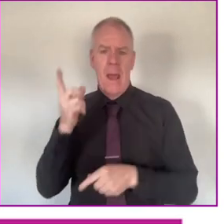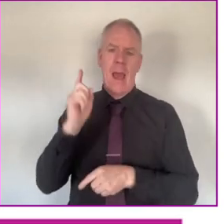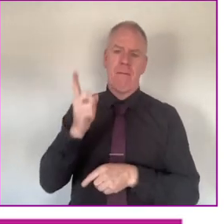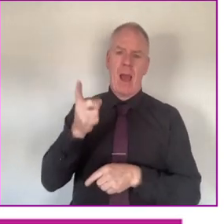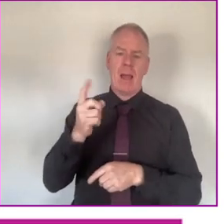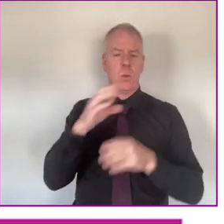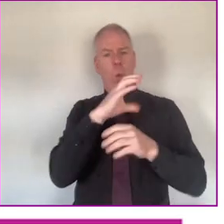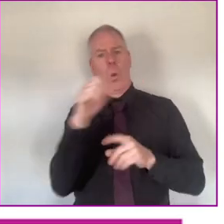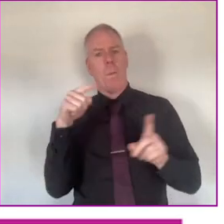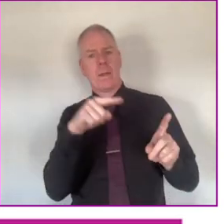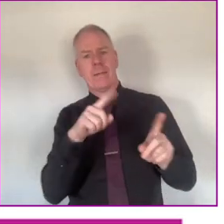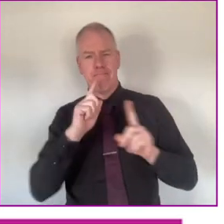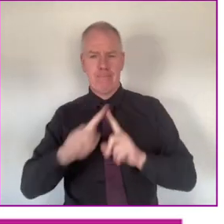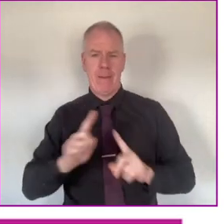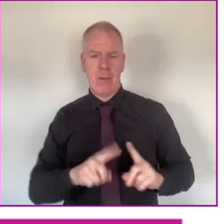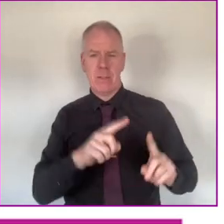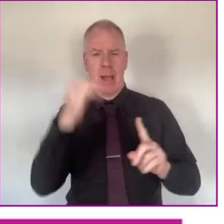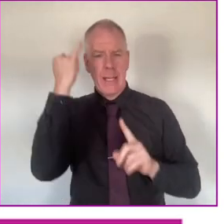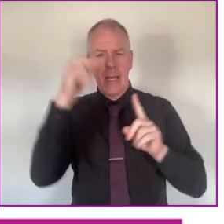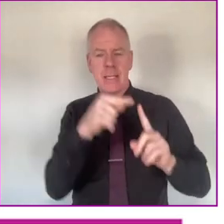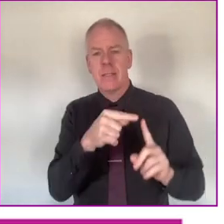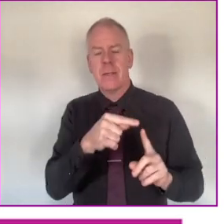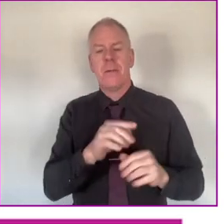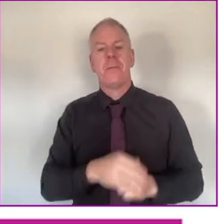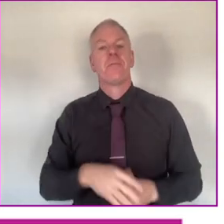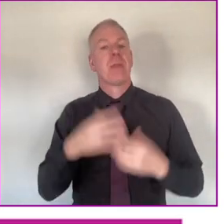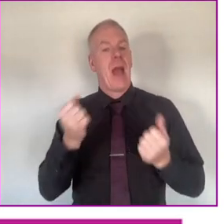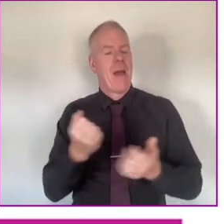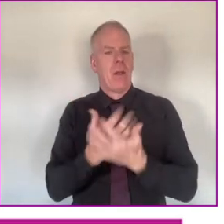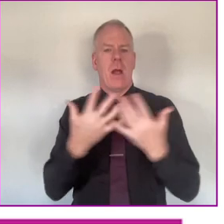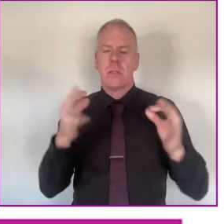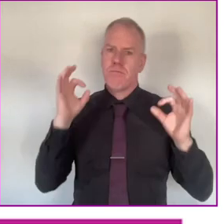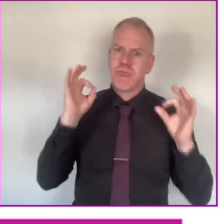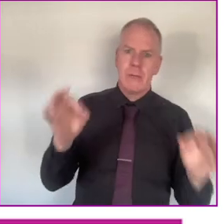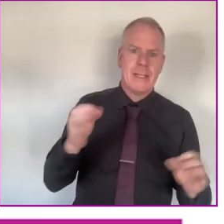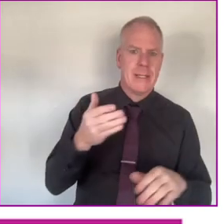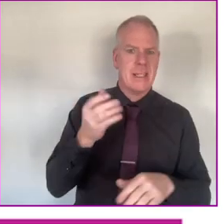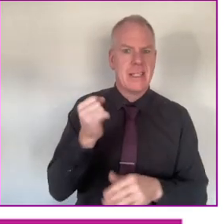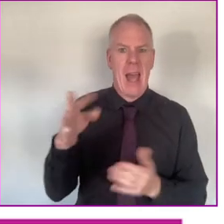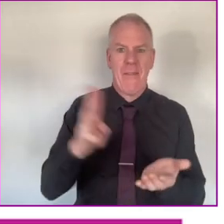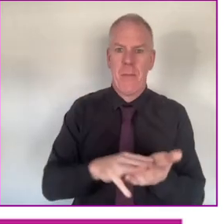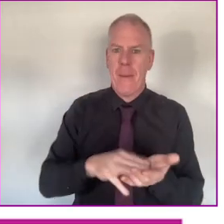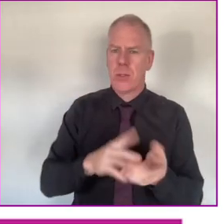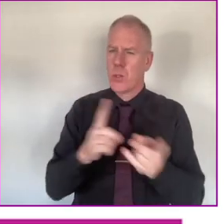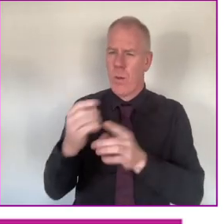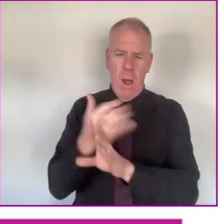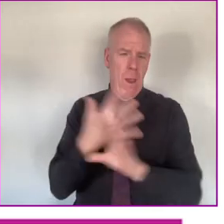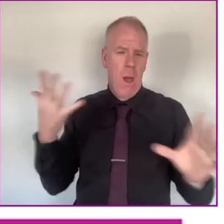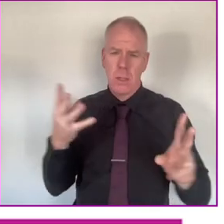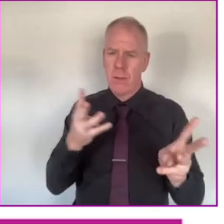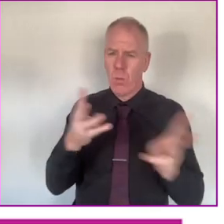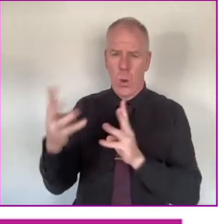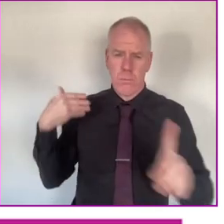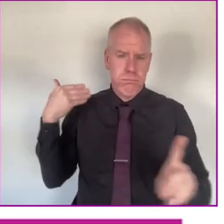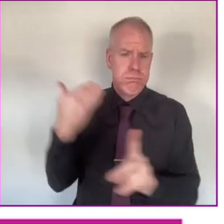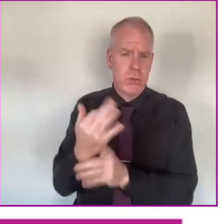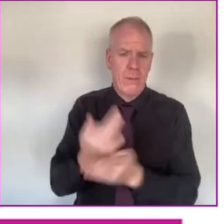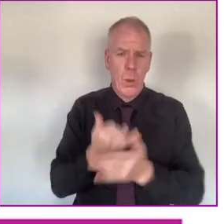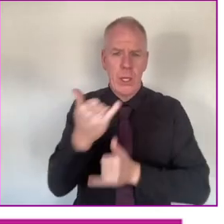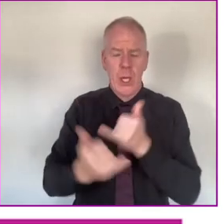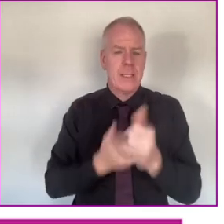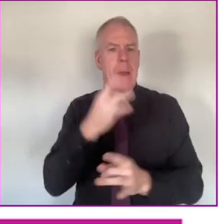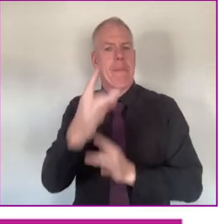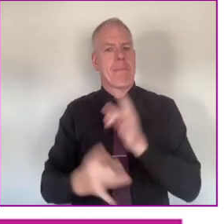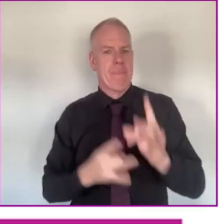work in advising the company on various initiatives as well. There are also amazing staff who've done huge amounts in the last number of years.